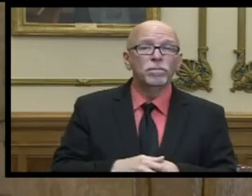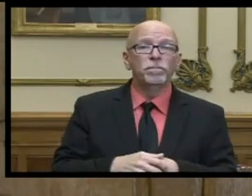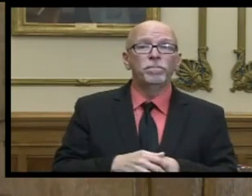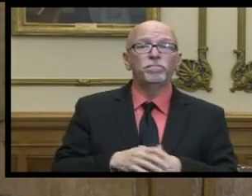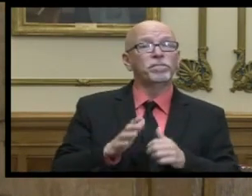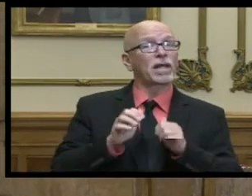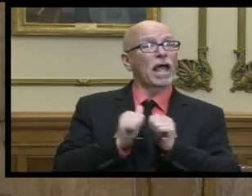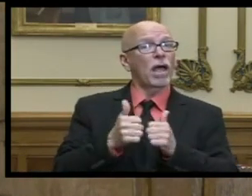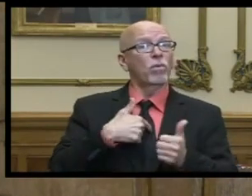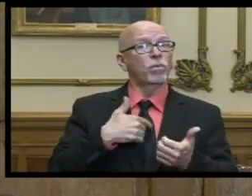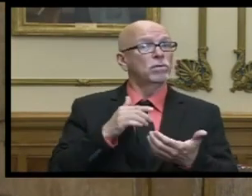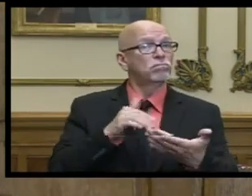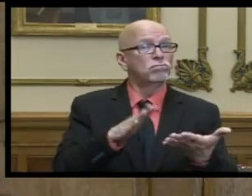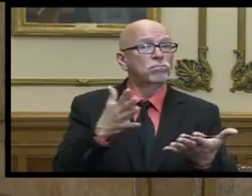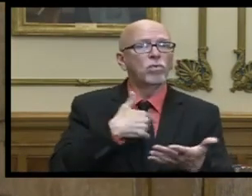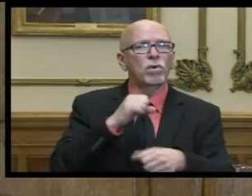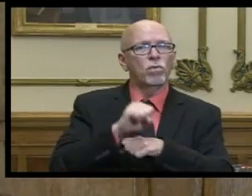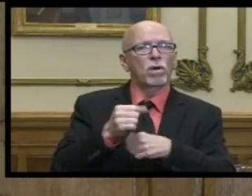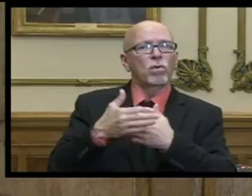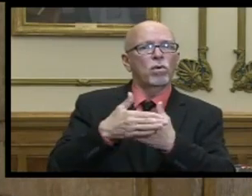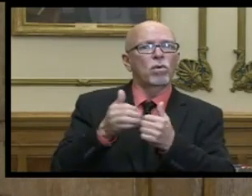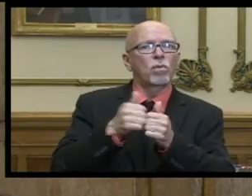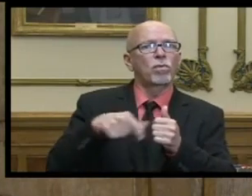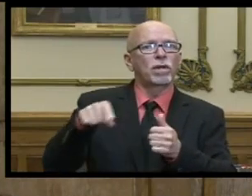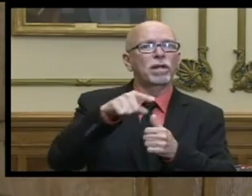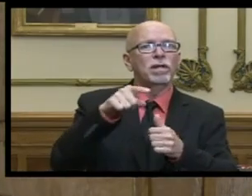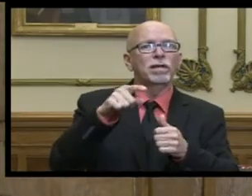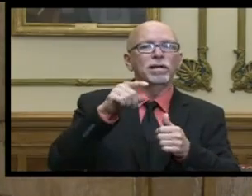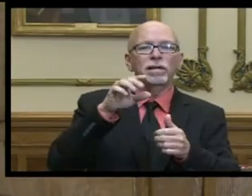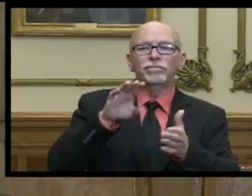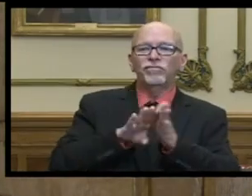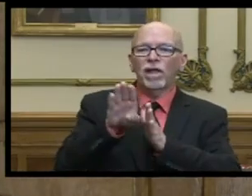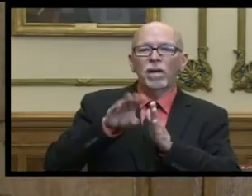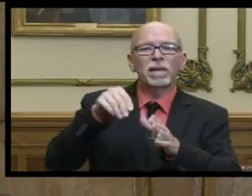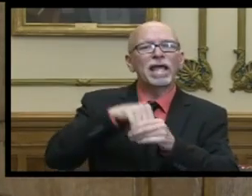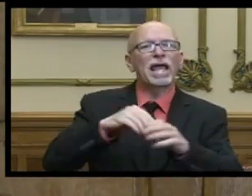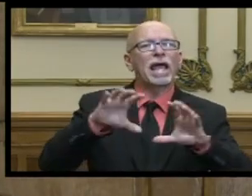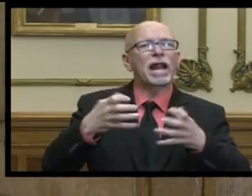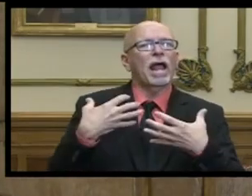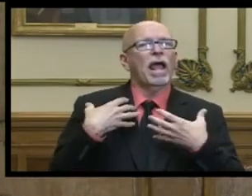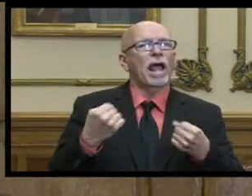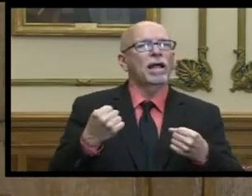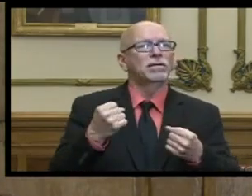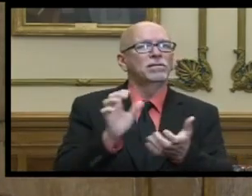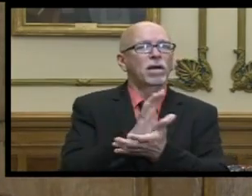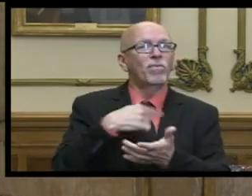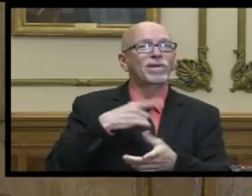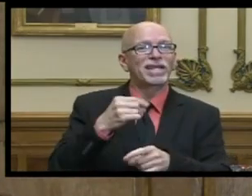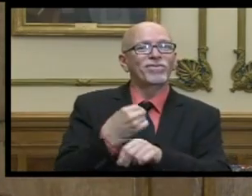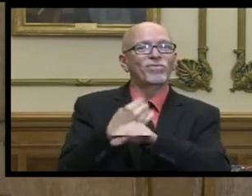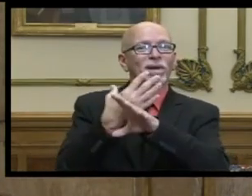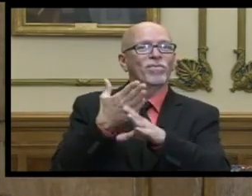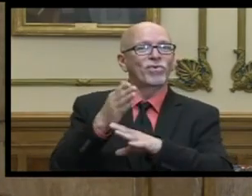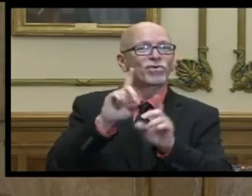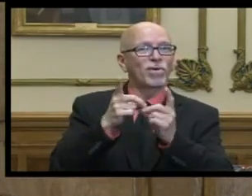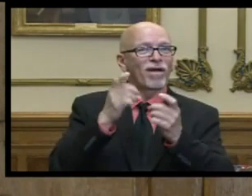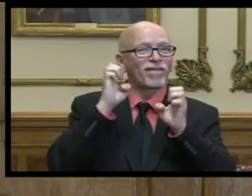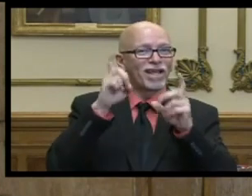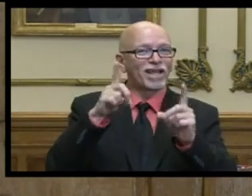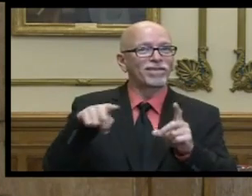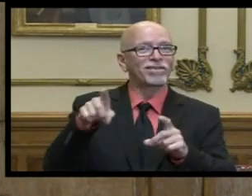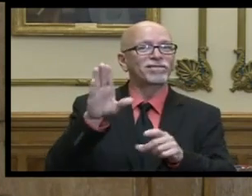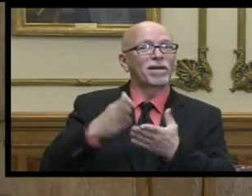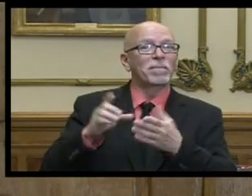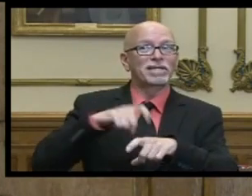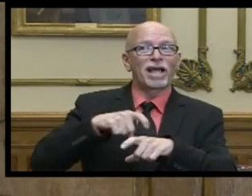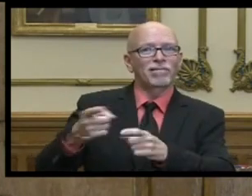to do that we work very closely to help develop the in-class document i have had a webinar through the department of education they ceded some of